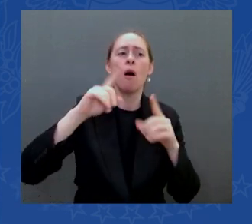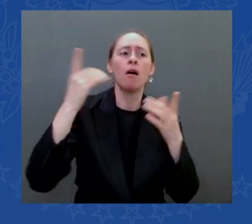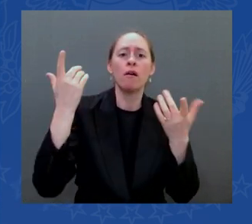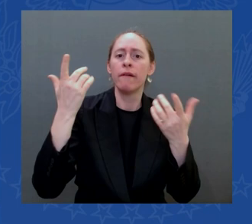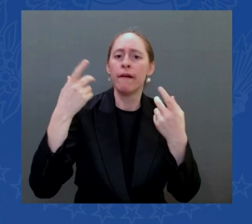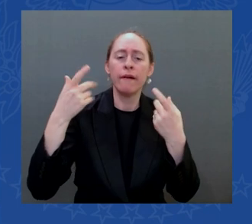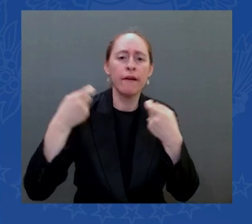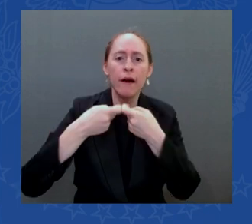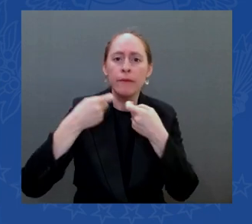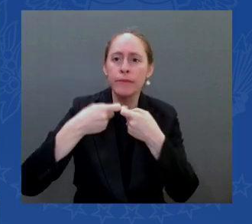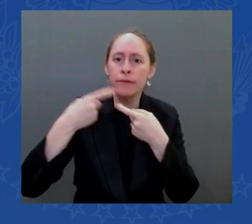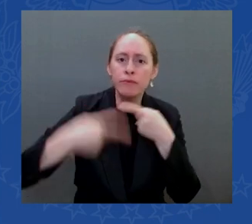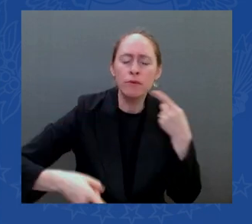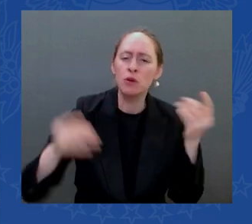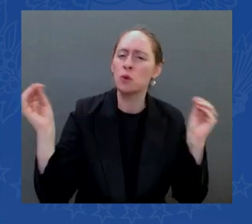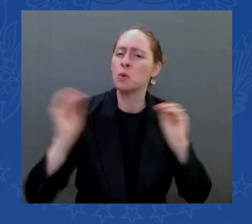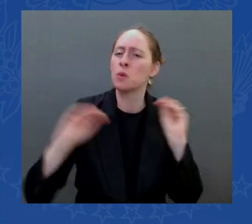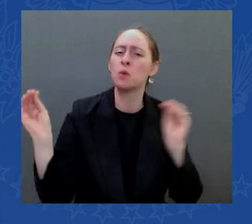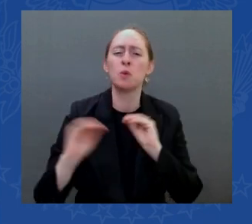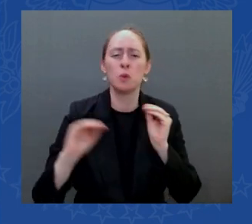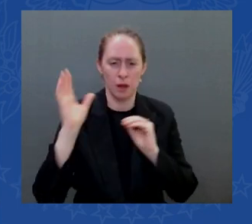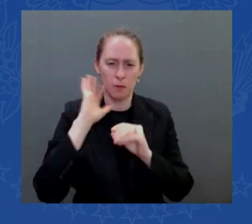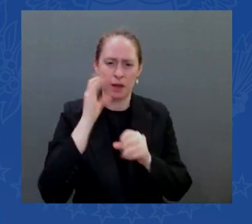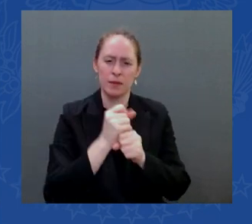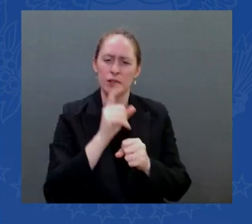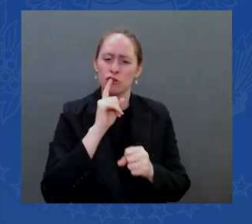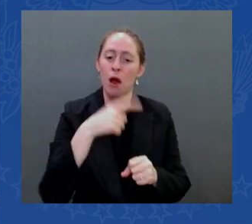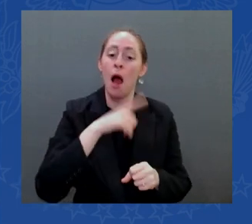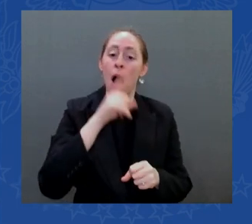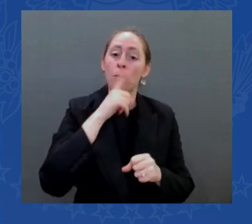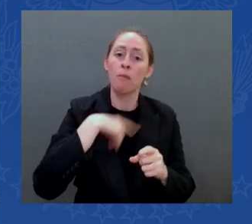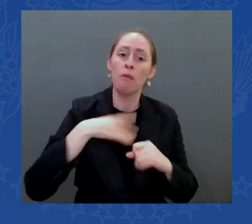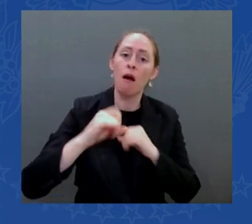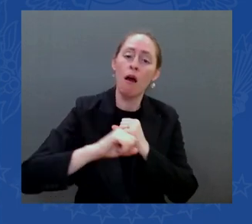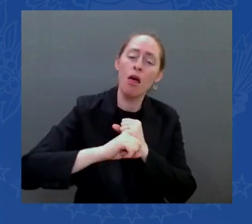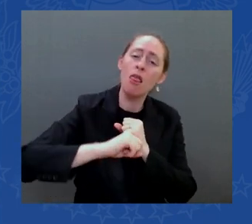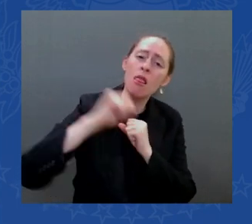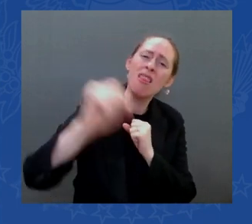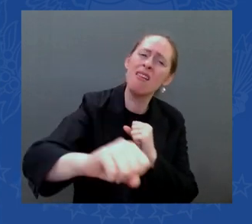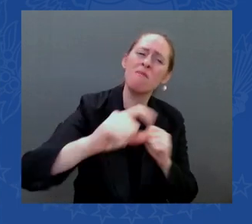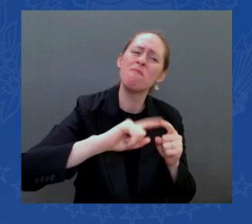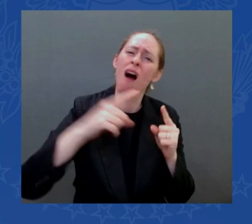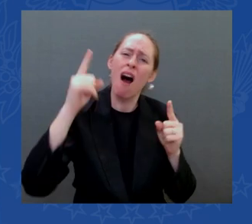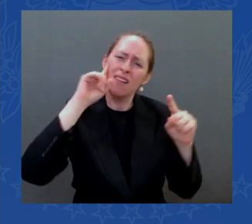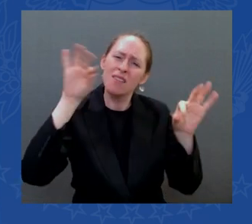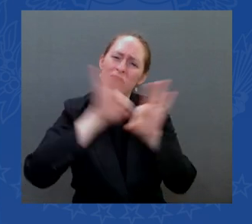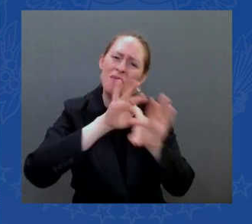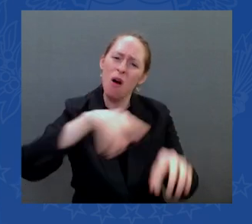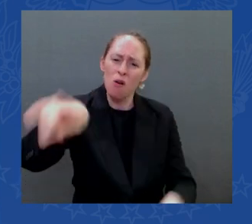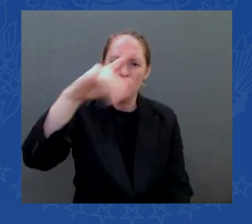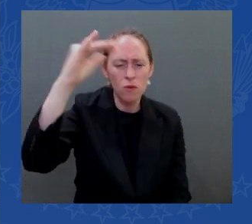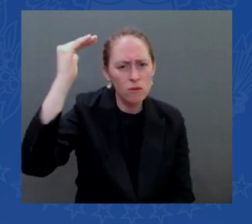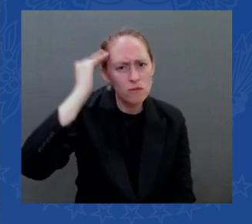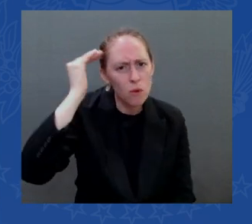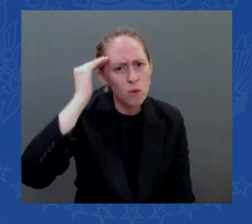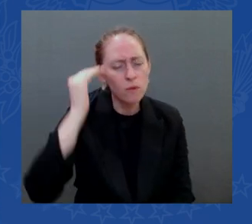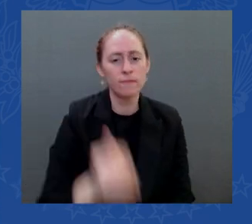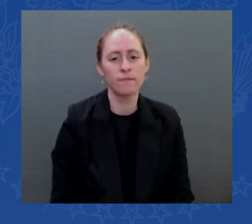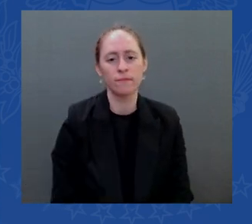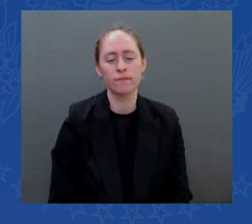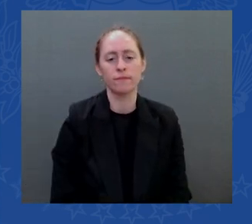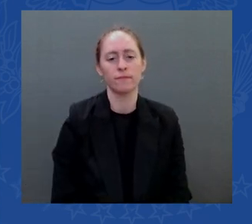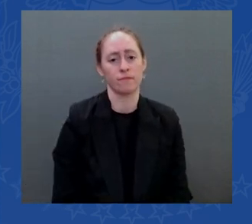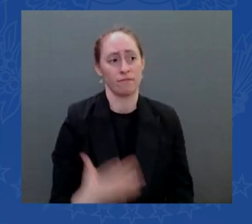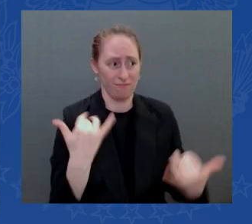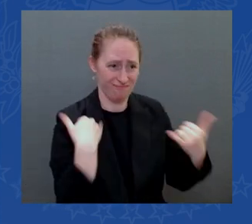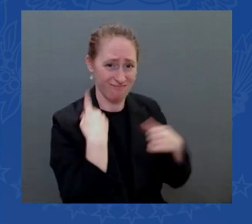we've made a lot of progress and we have an incredible opportunity ahead of us but we know what families are still struggling